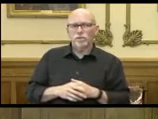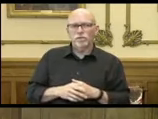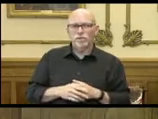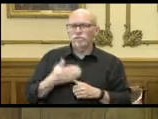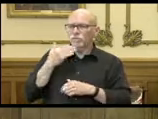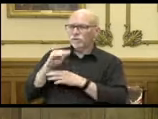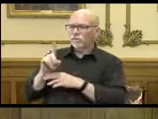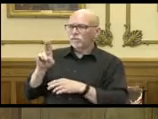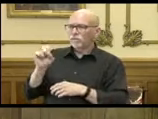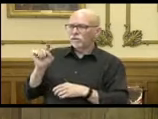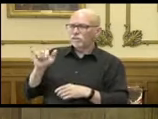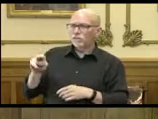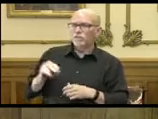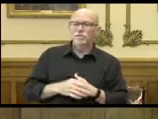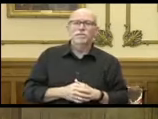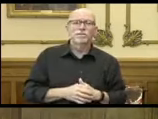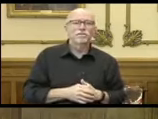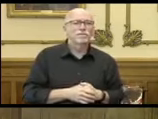Good afternoon, Dustin.